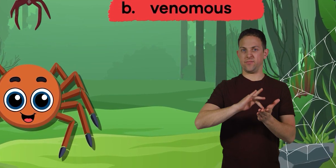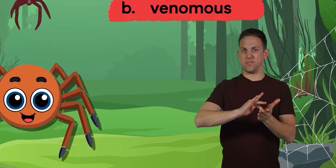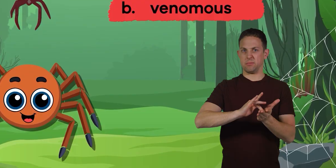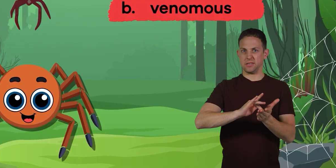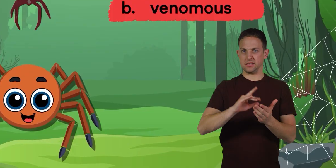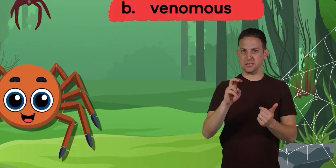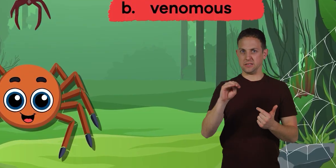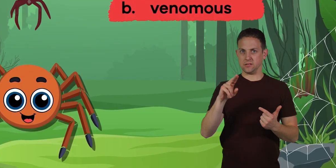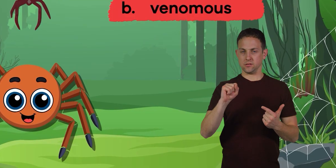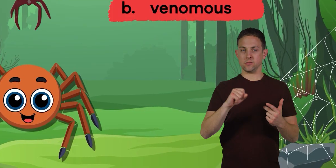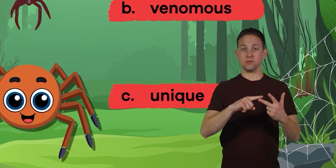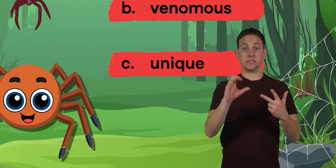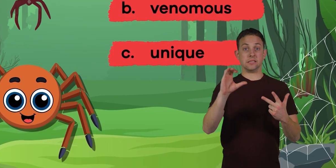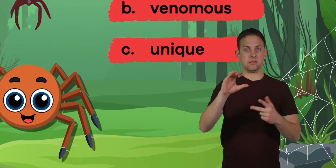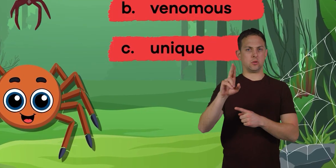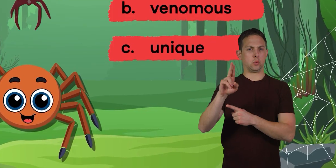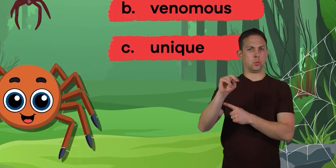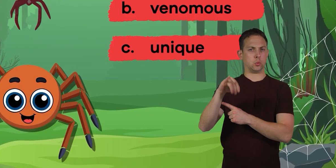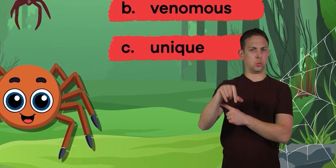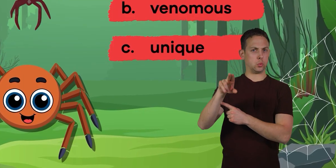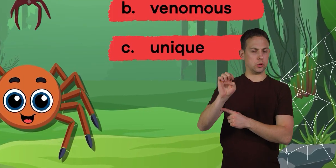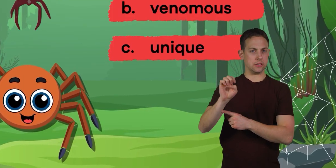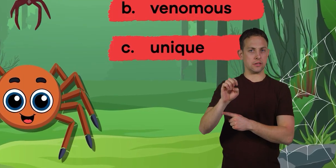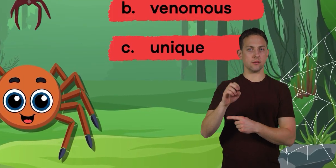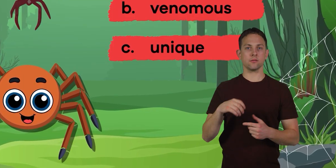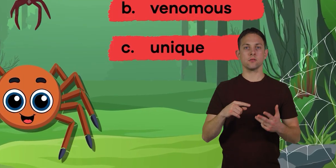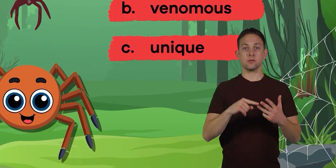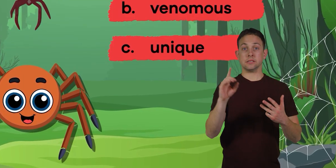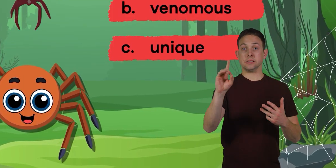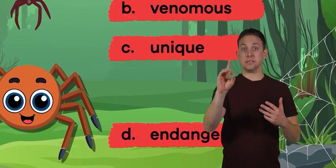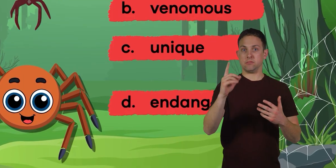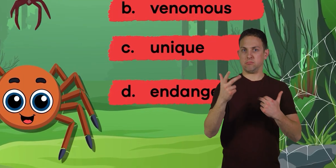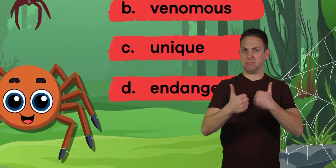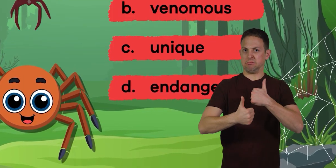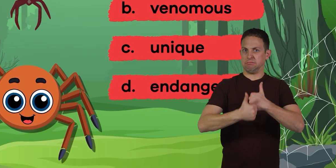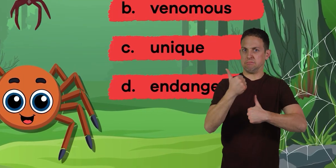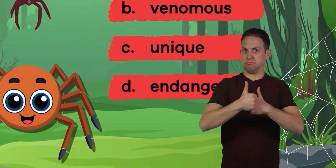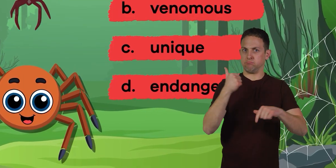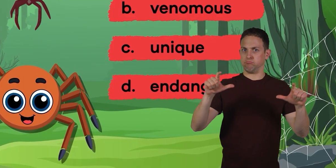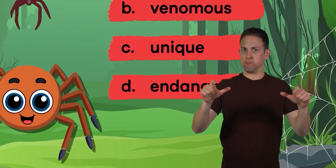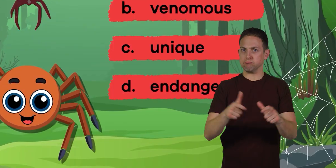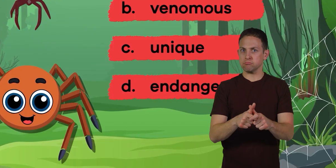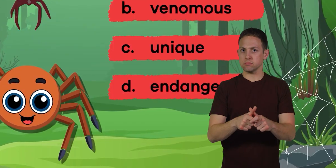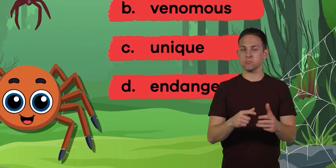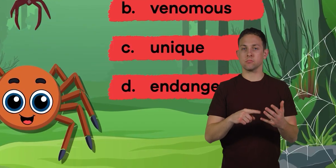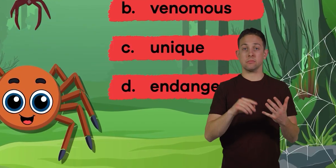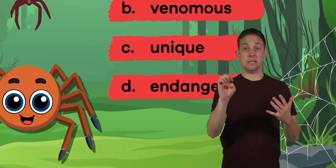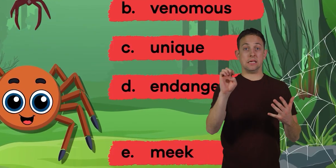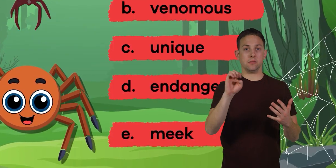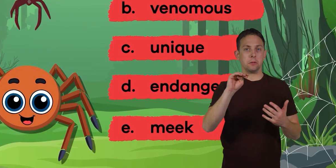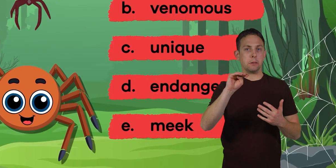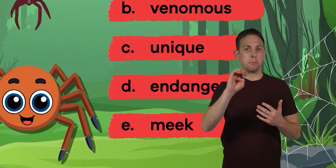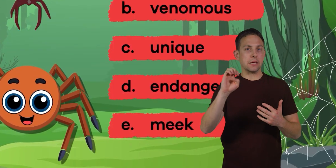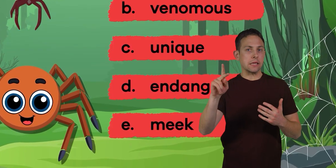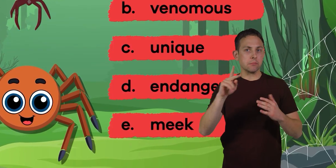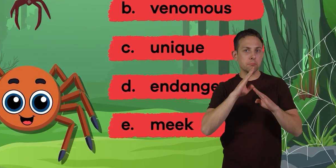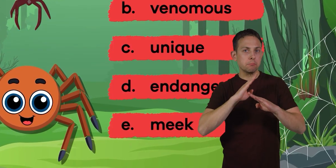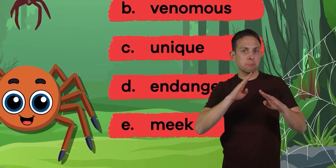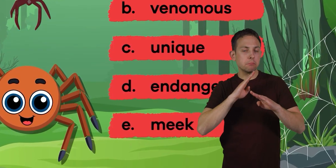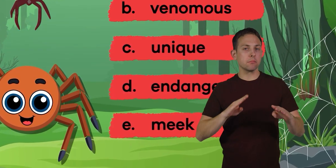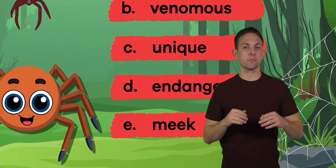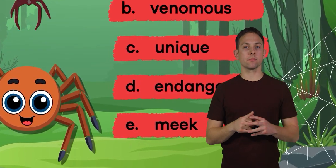Venomous. C. Unique. D. Endangered. E. Meek.